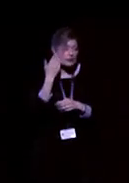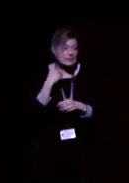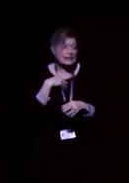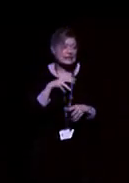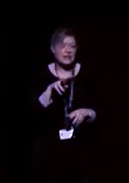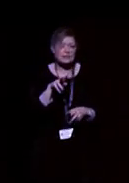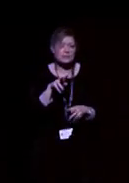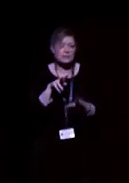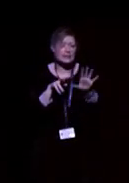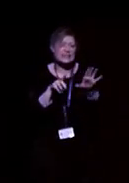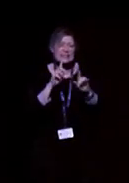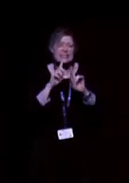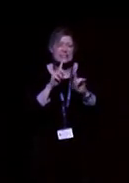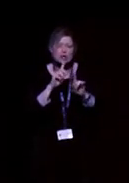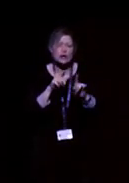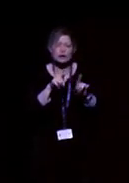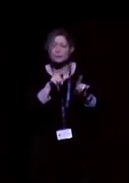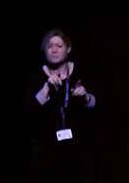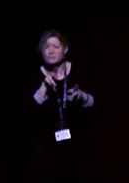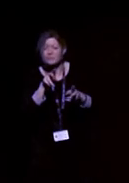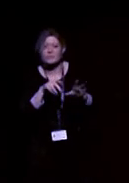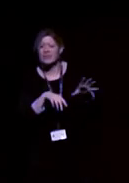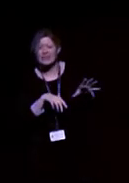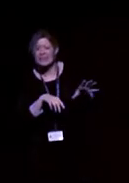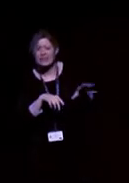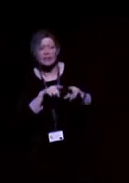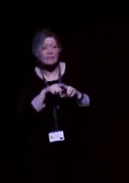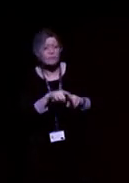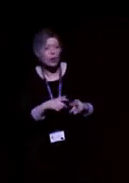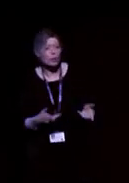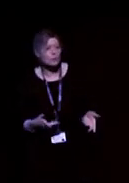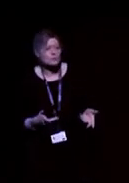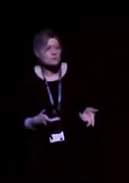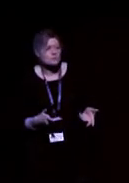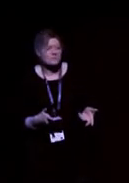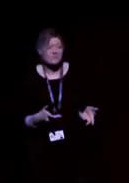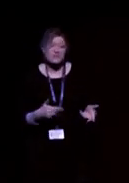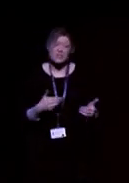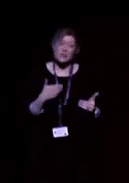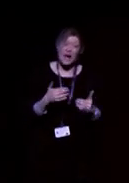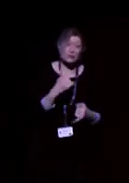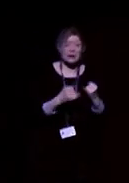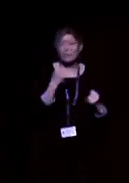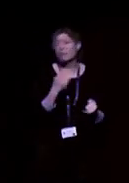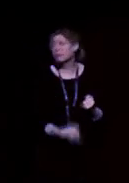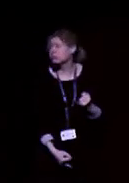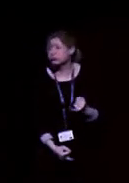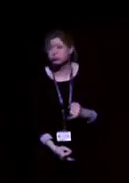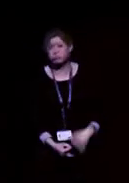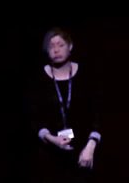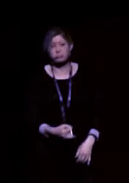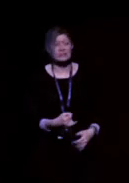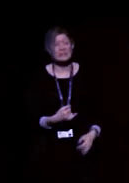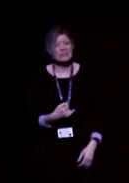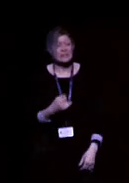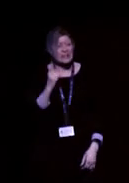struggle to follow the teacher in these classes. And it's got to the point where she thinks, well, I really can't go to these classes